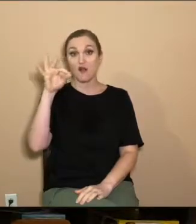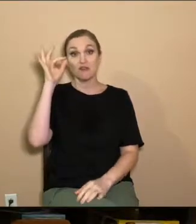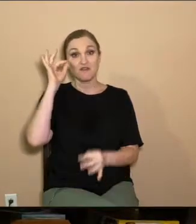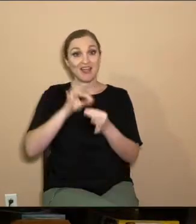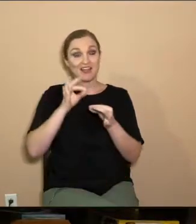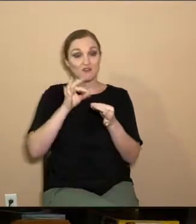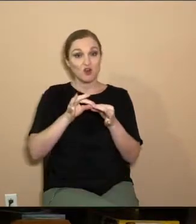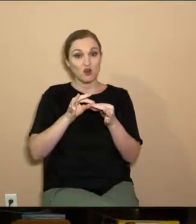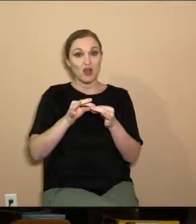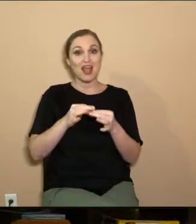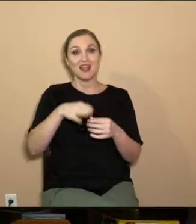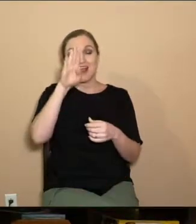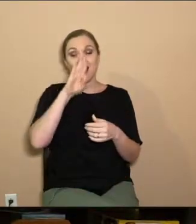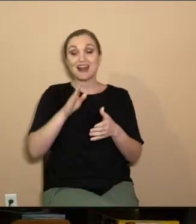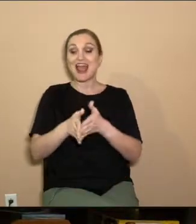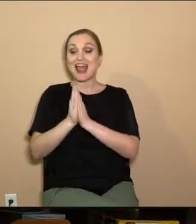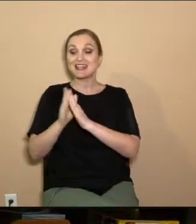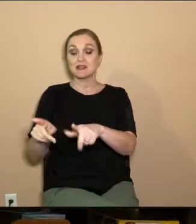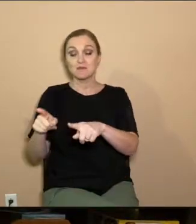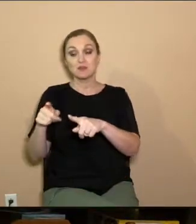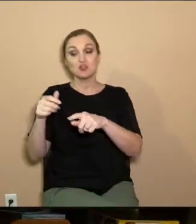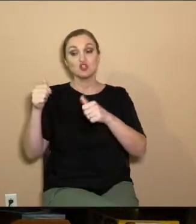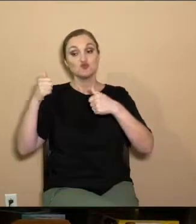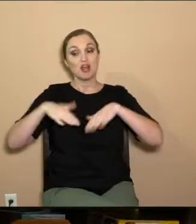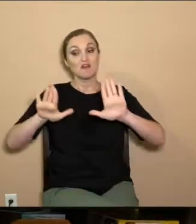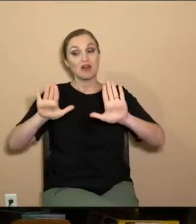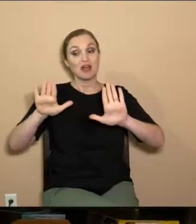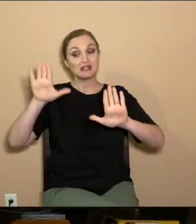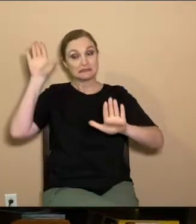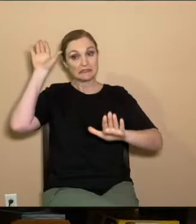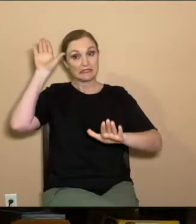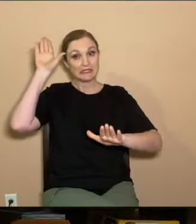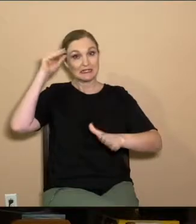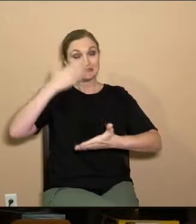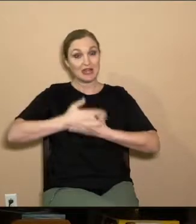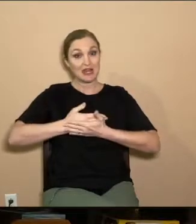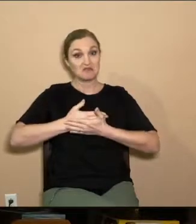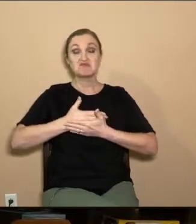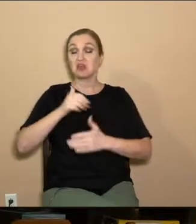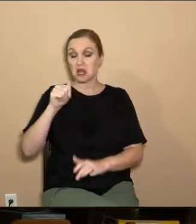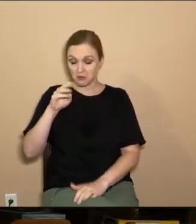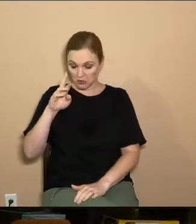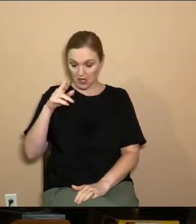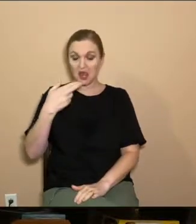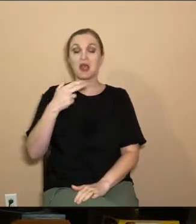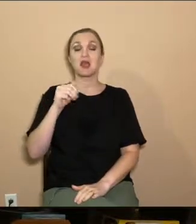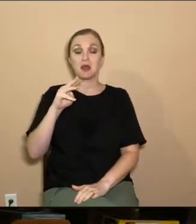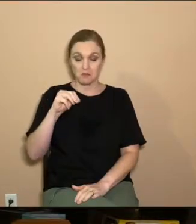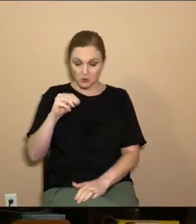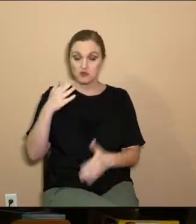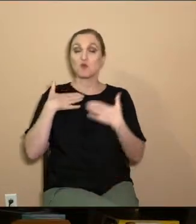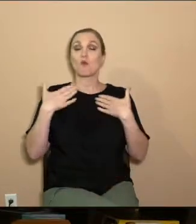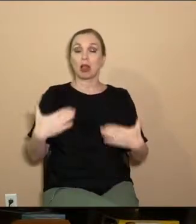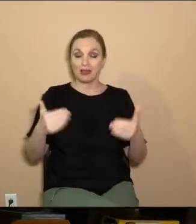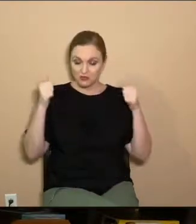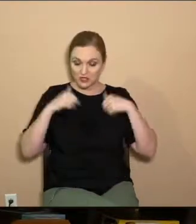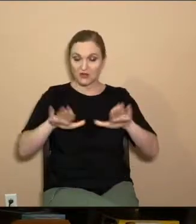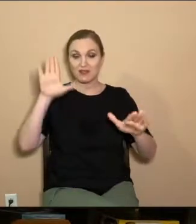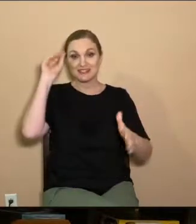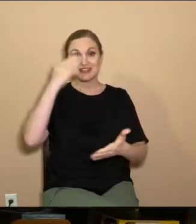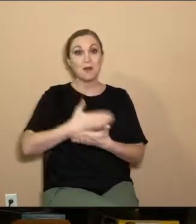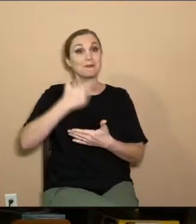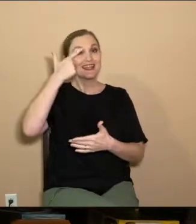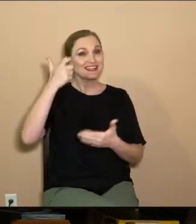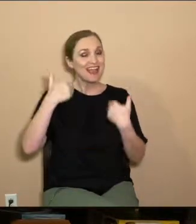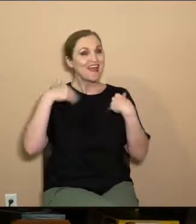God asks him to sacrifice his son, and Abraham was going through with it. Why? Because he had faith in